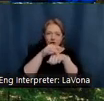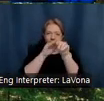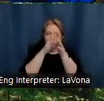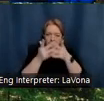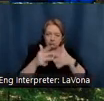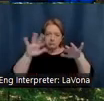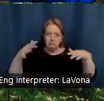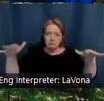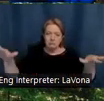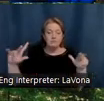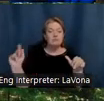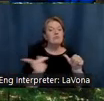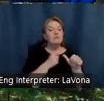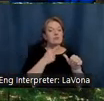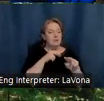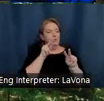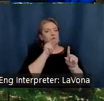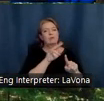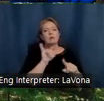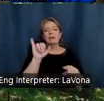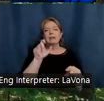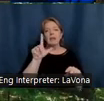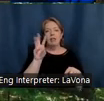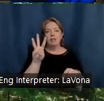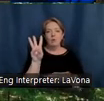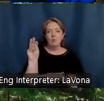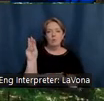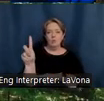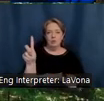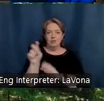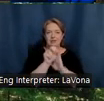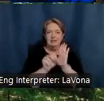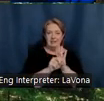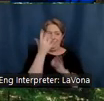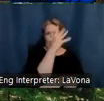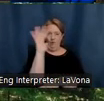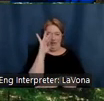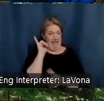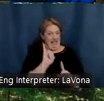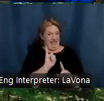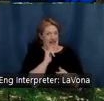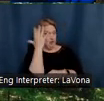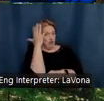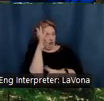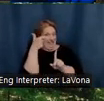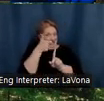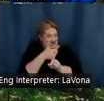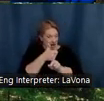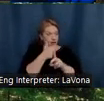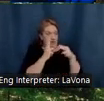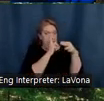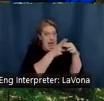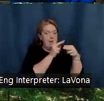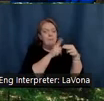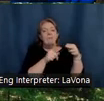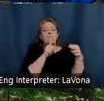Yellowwood State Forest, named for a tree rarely found this far north in the United States. You can hike, you can fish, you can pan